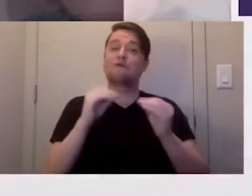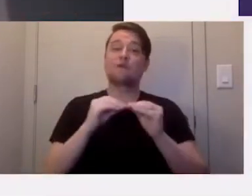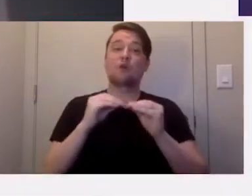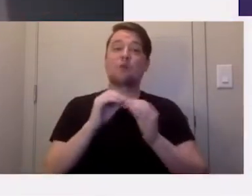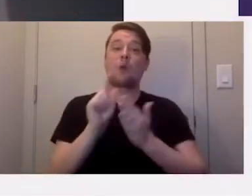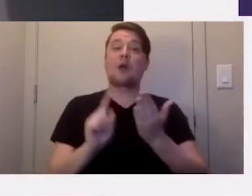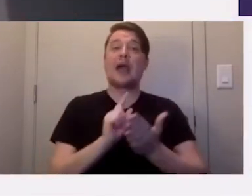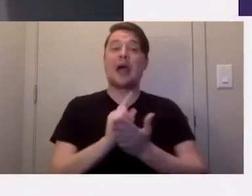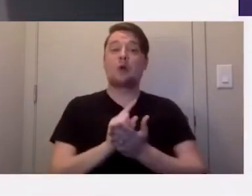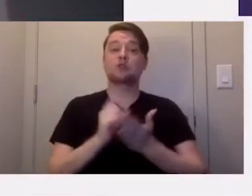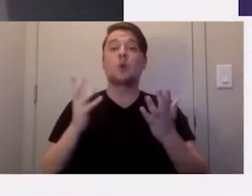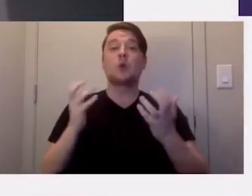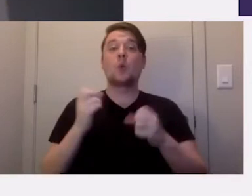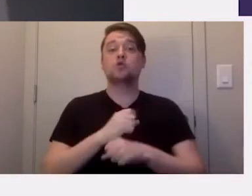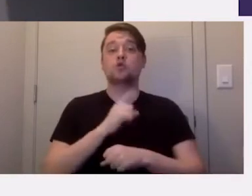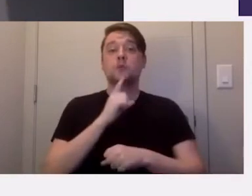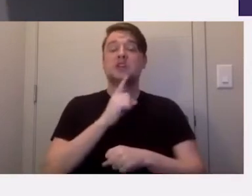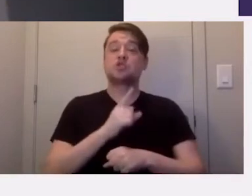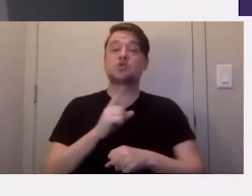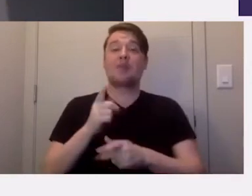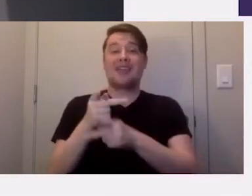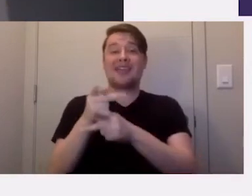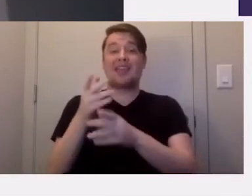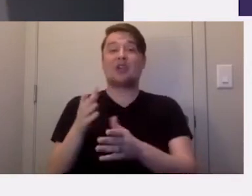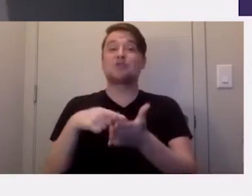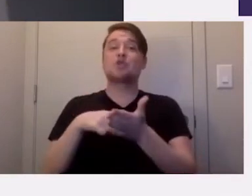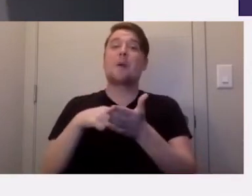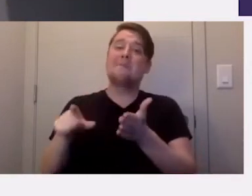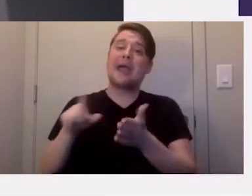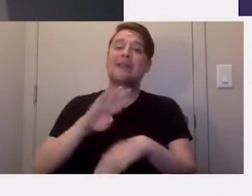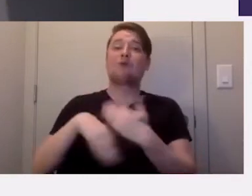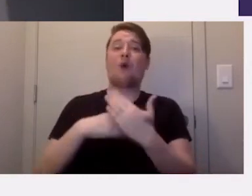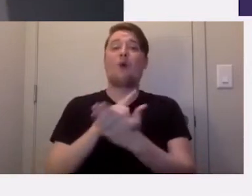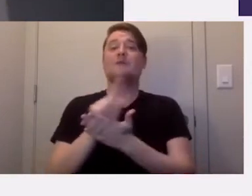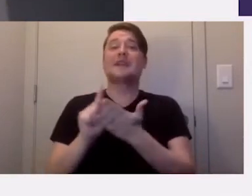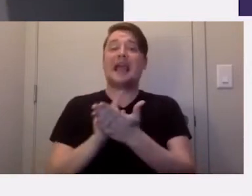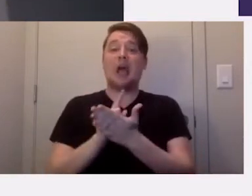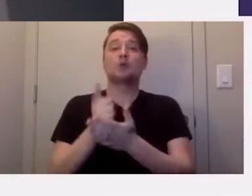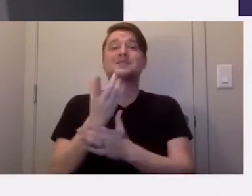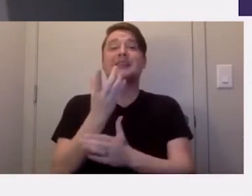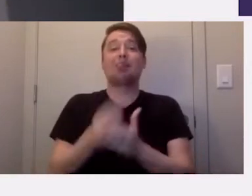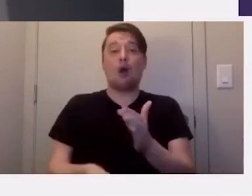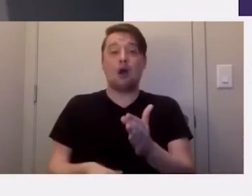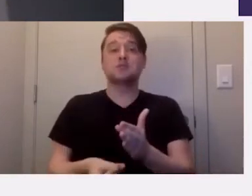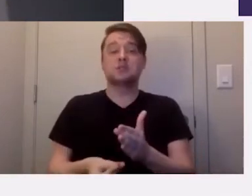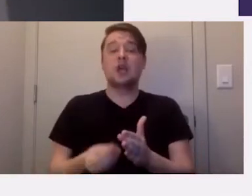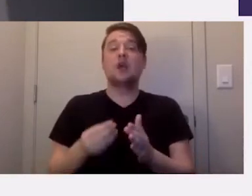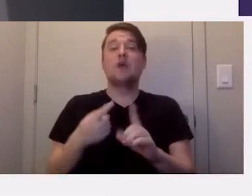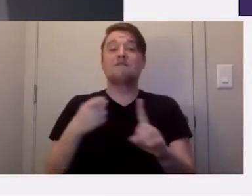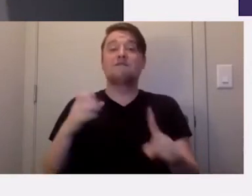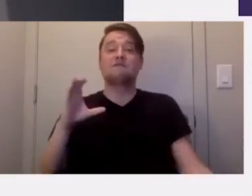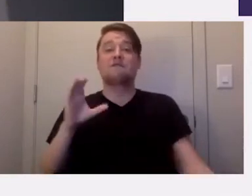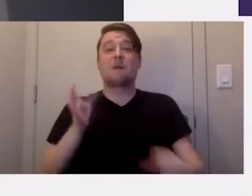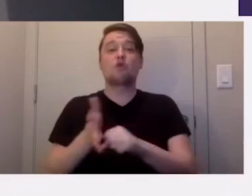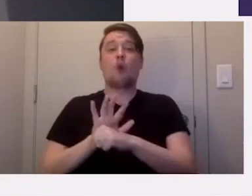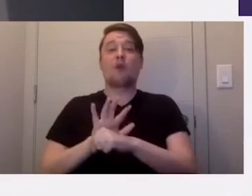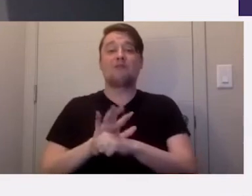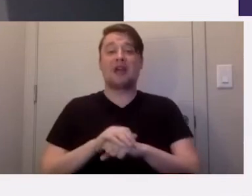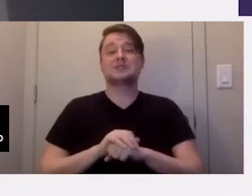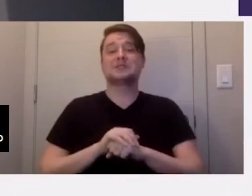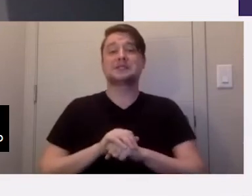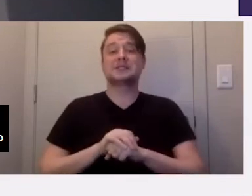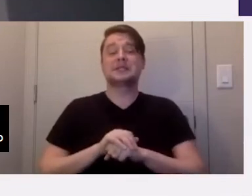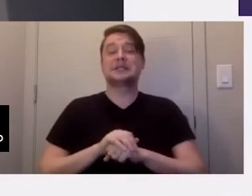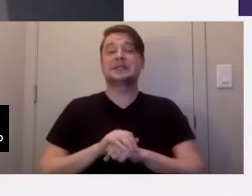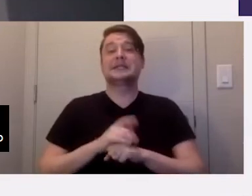We do just want to make sure that caregivers are paid for all of the hours that they lost due to the coronavirus. So